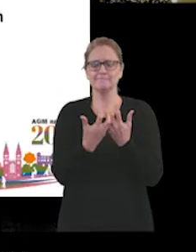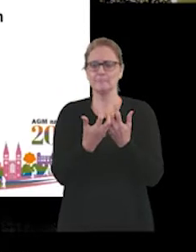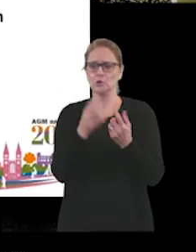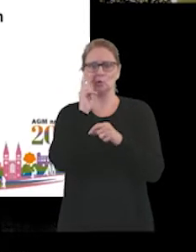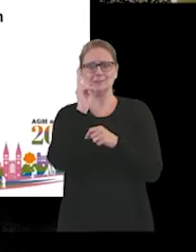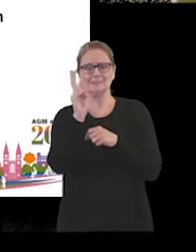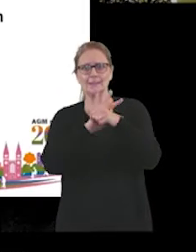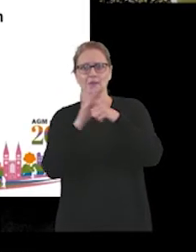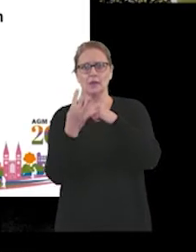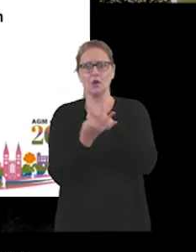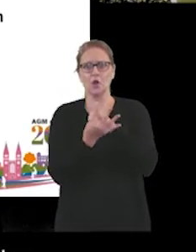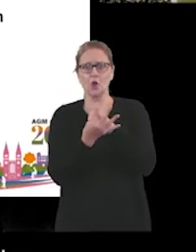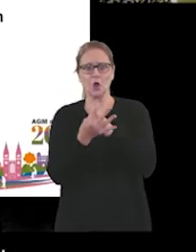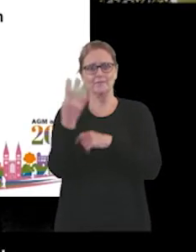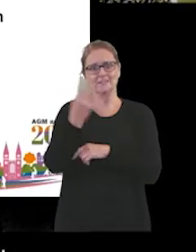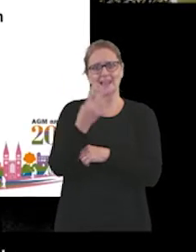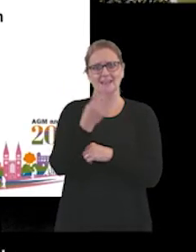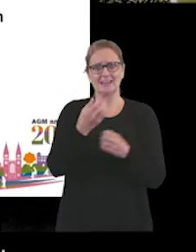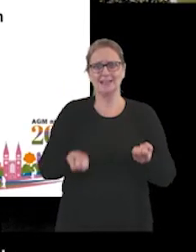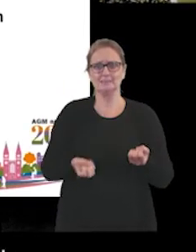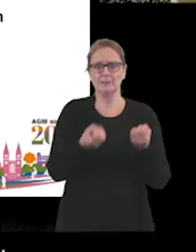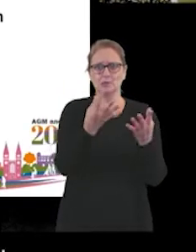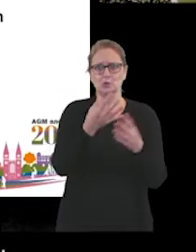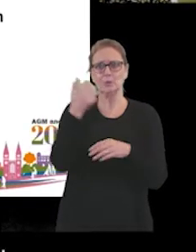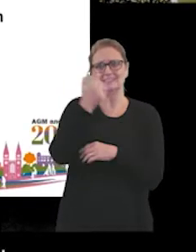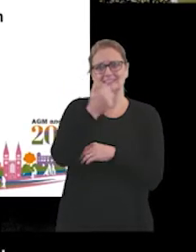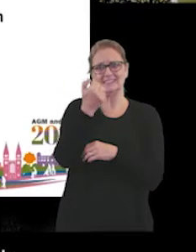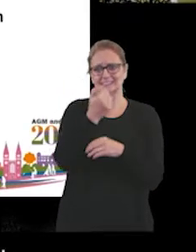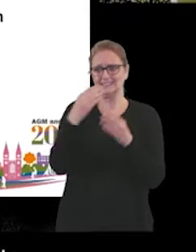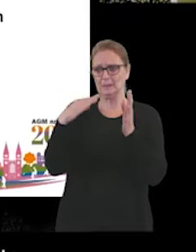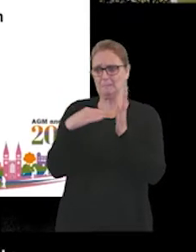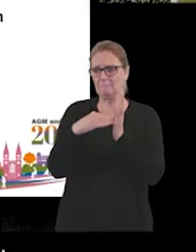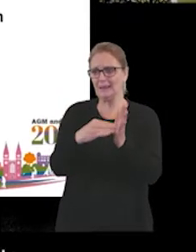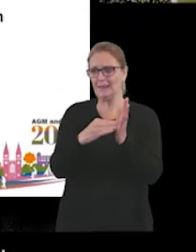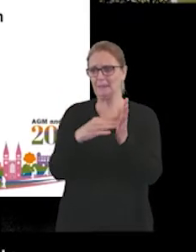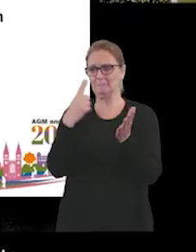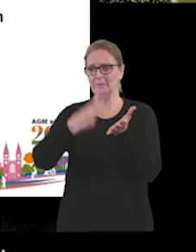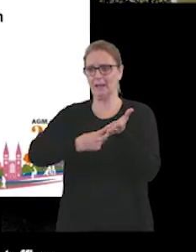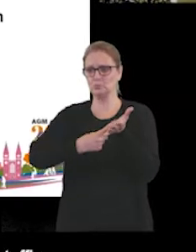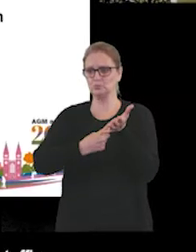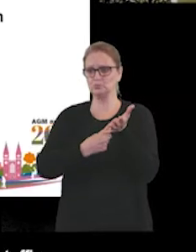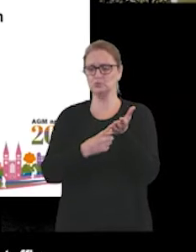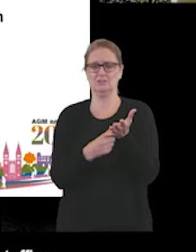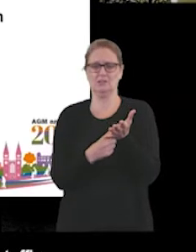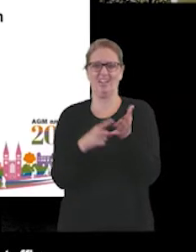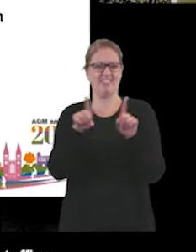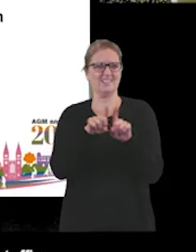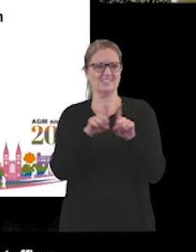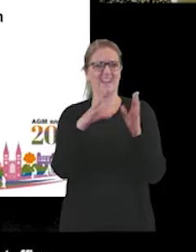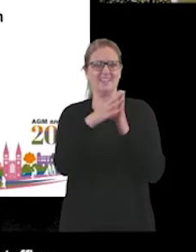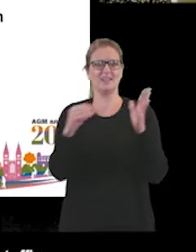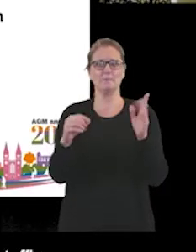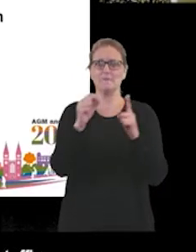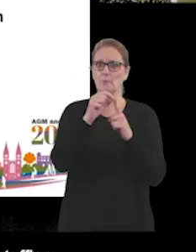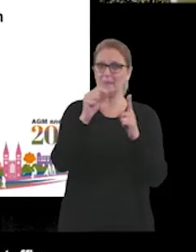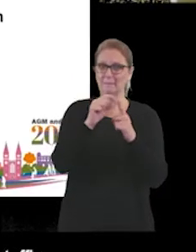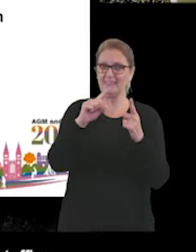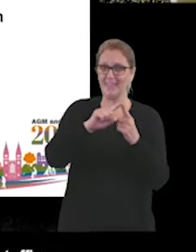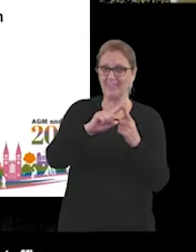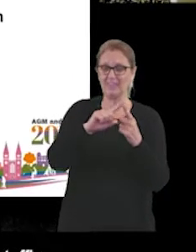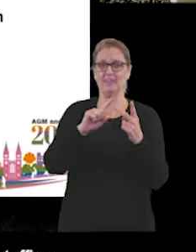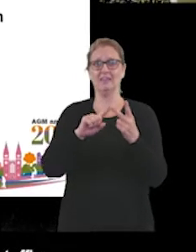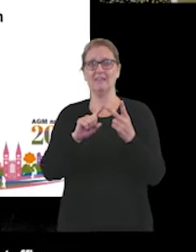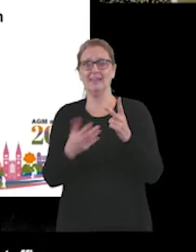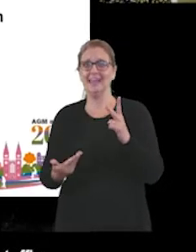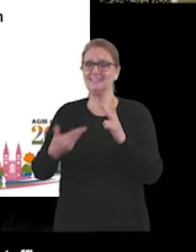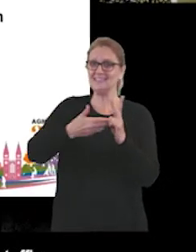Covid 19 expenditure was £16 million. And that, as I've already said, with things like PPE, like additional stuffing